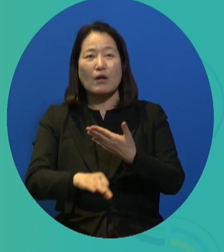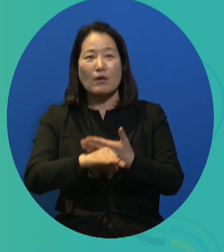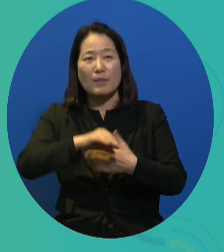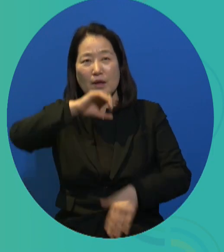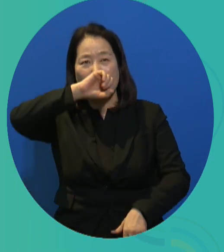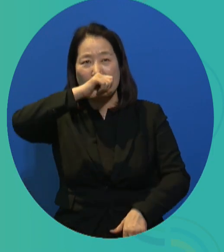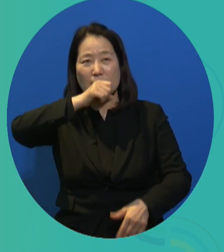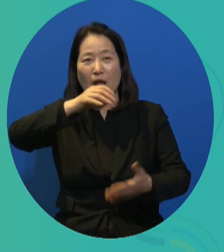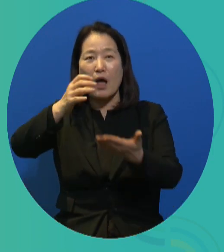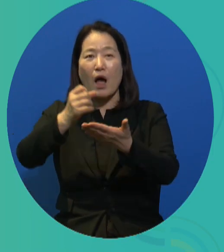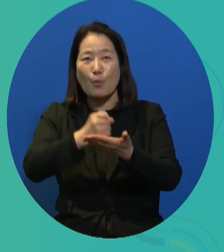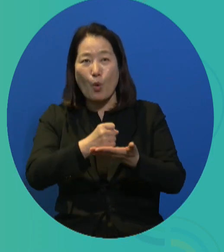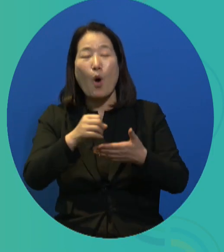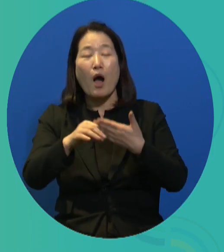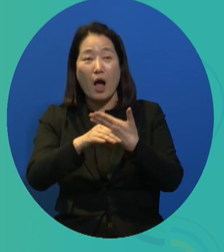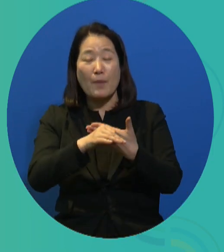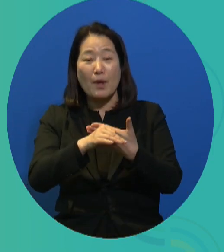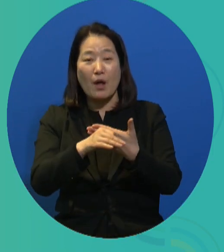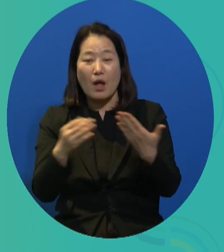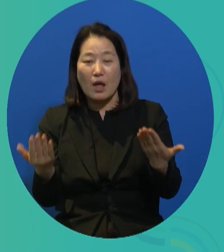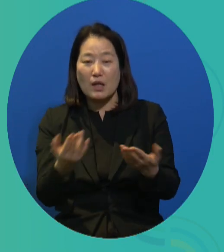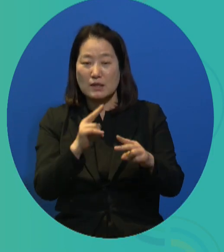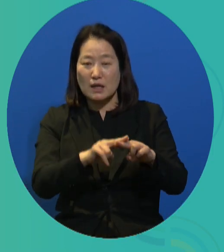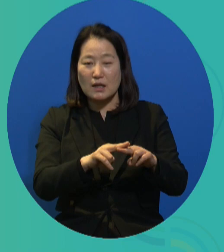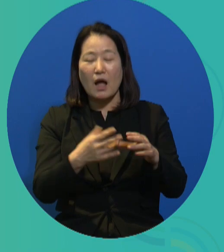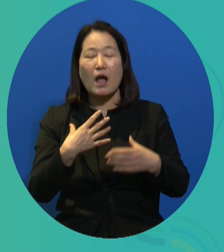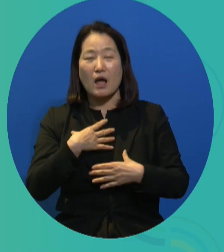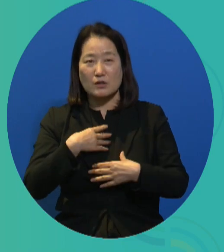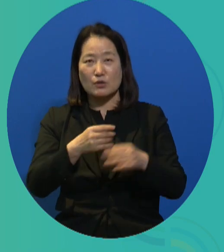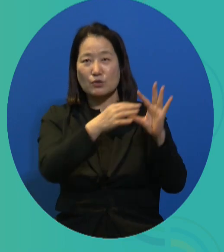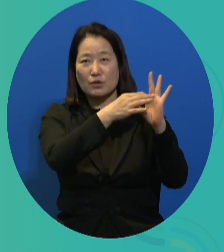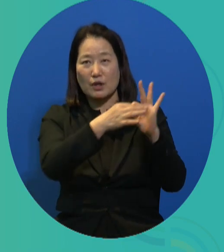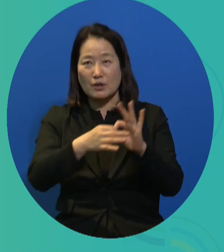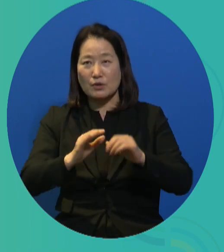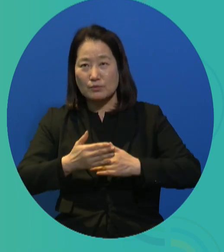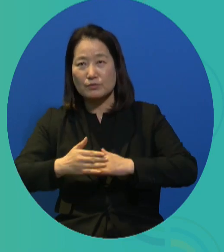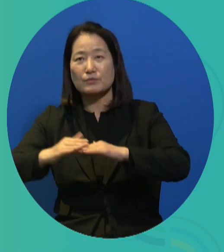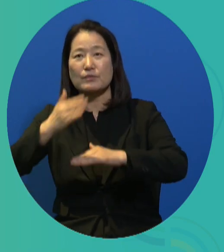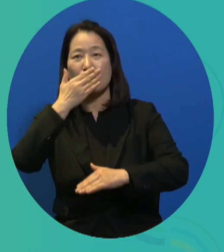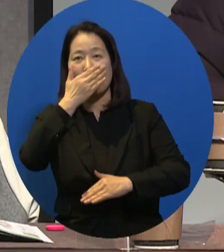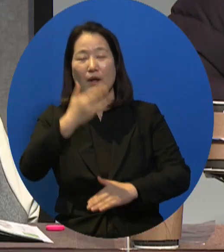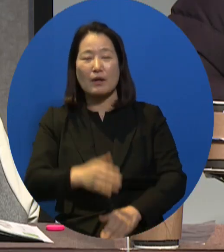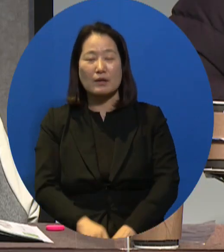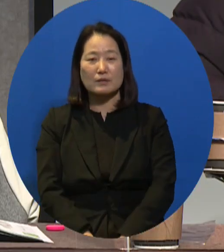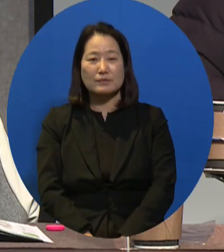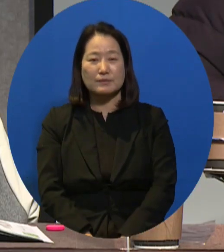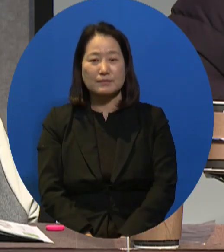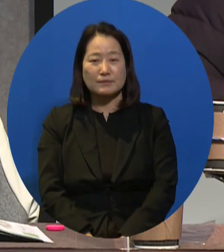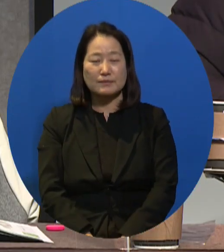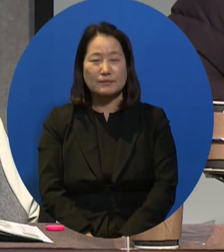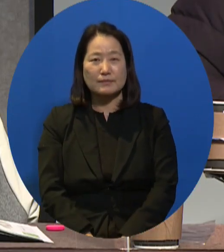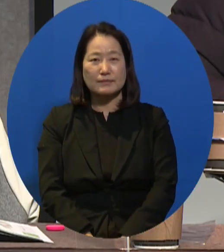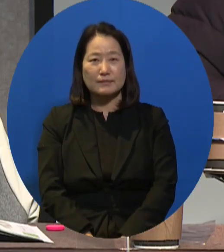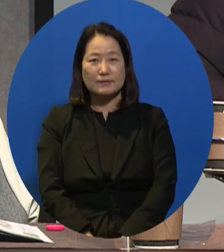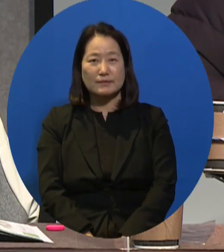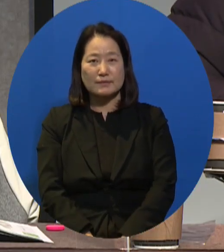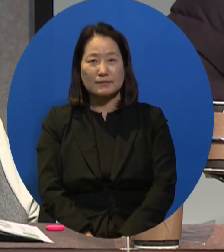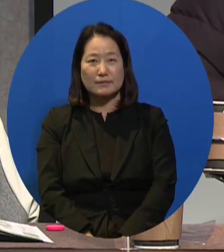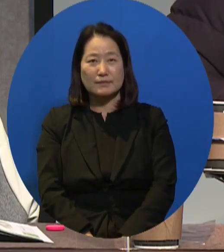provided. Only then this program can be supported in a sustainable manner. If there's no further question, then